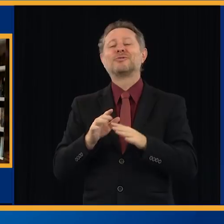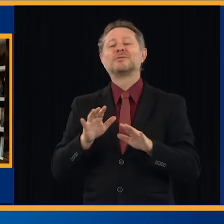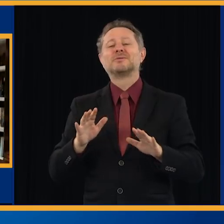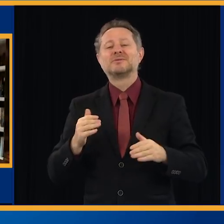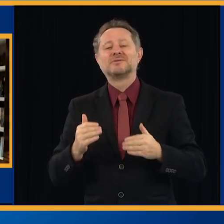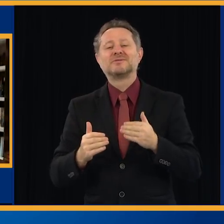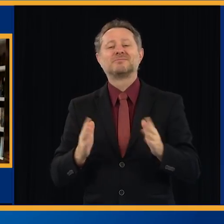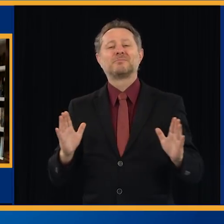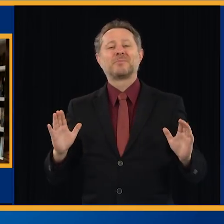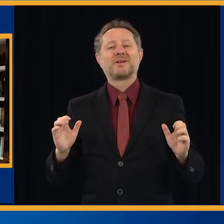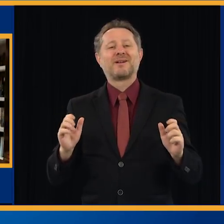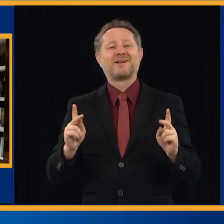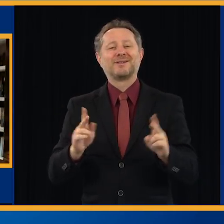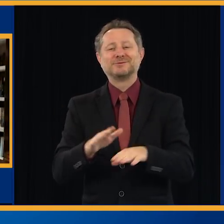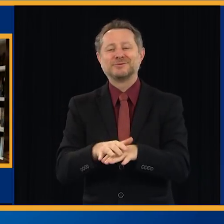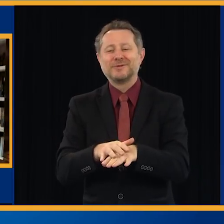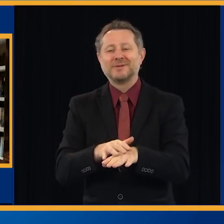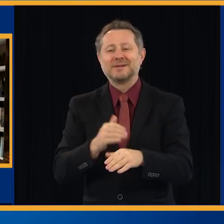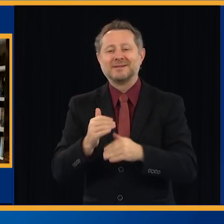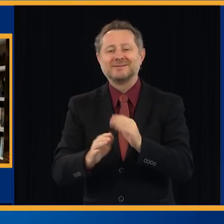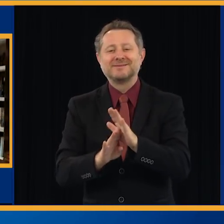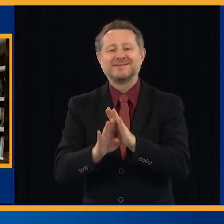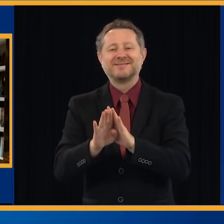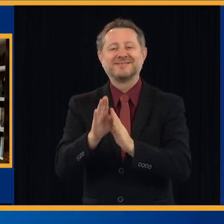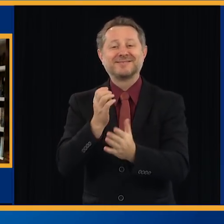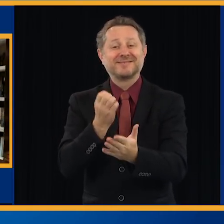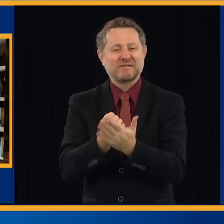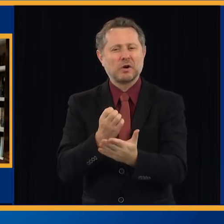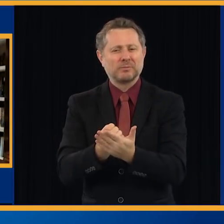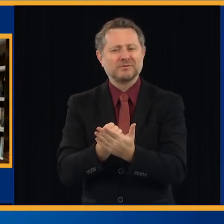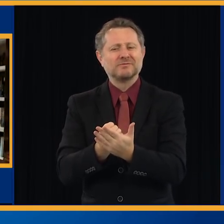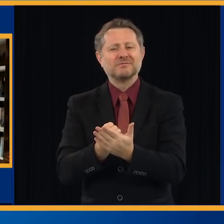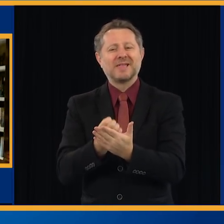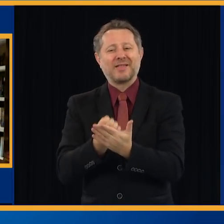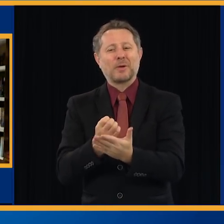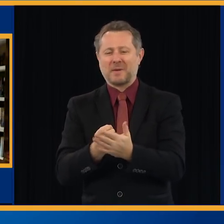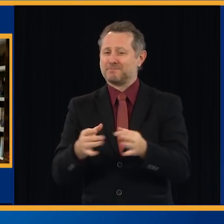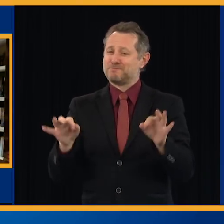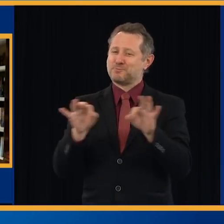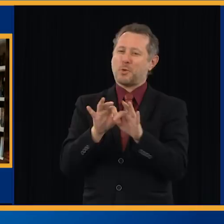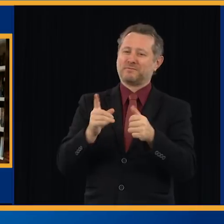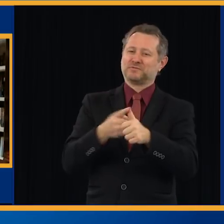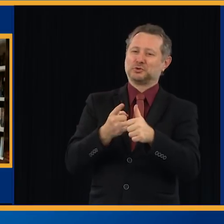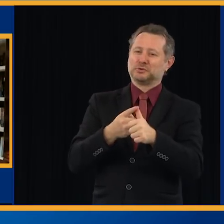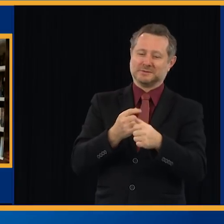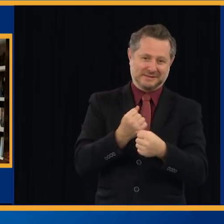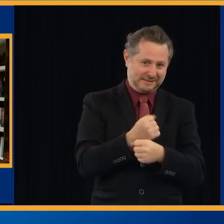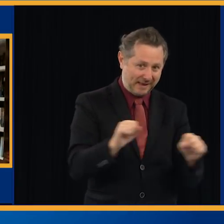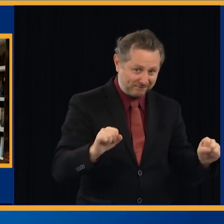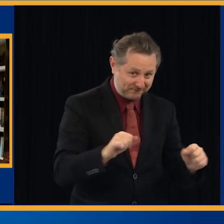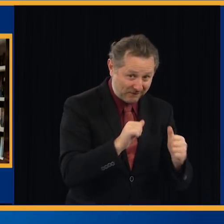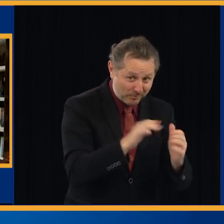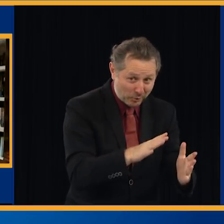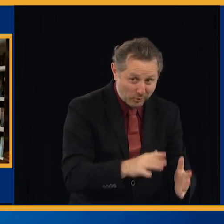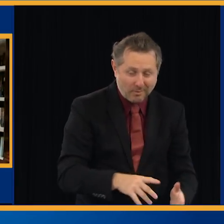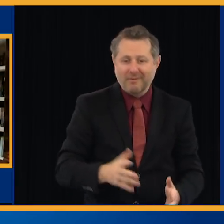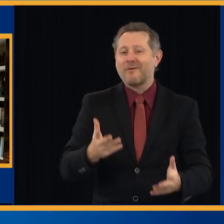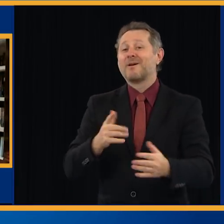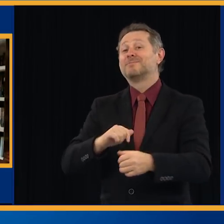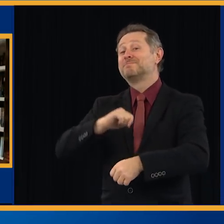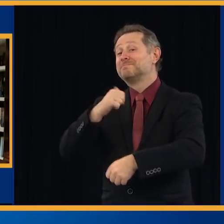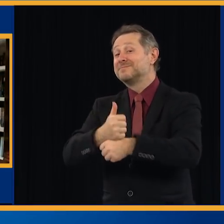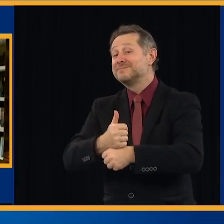steps to taking, we have to take to reopen the economy as safely as possible, is to create a system of contact